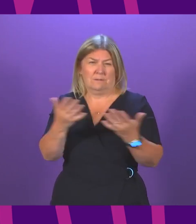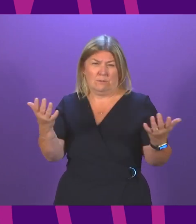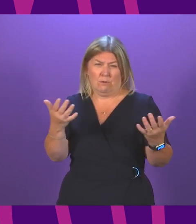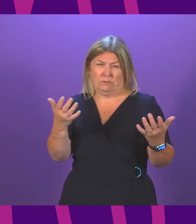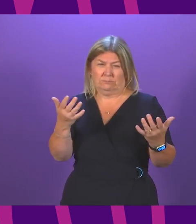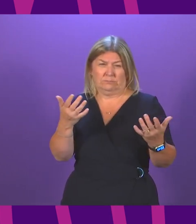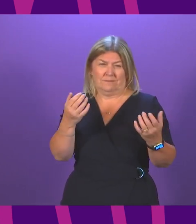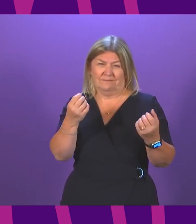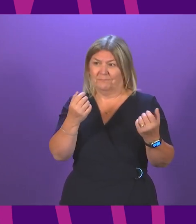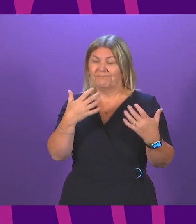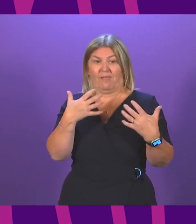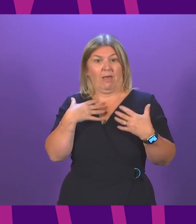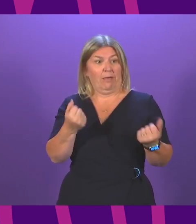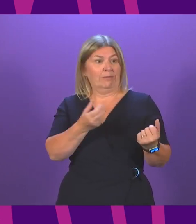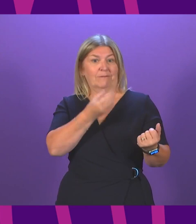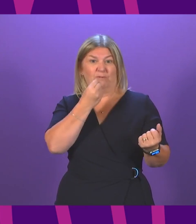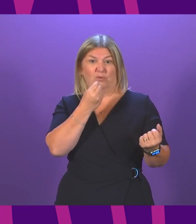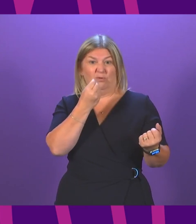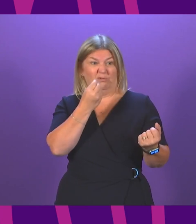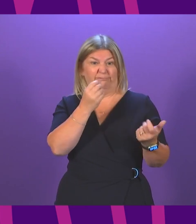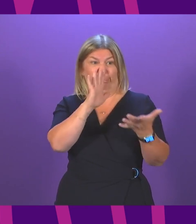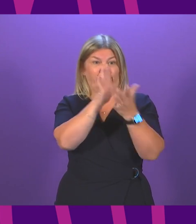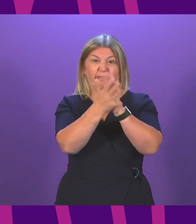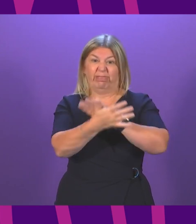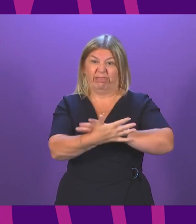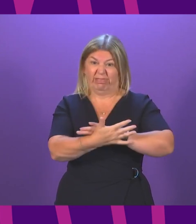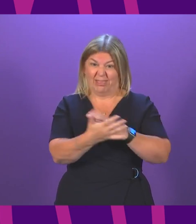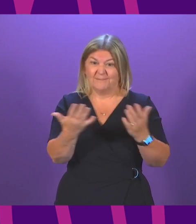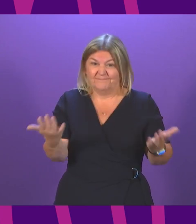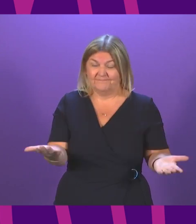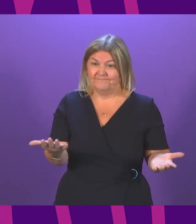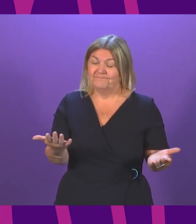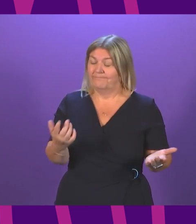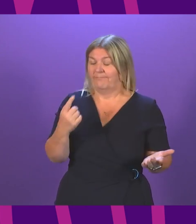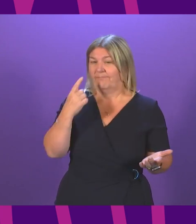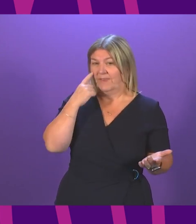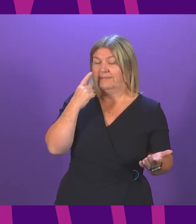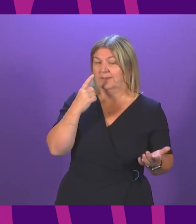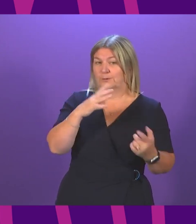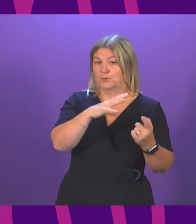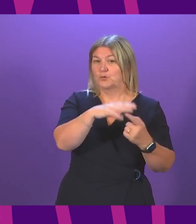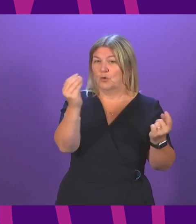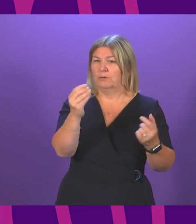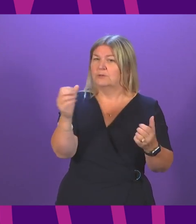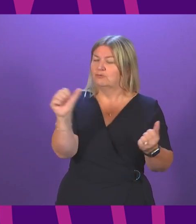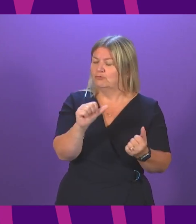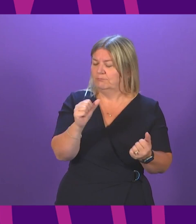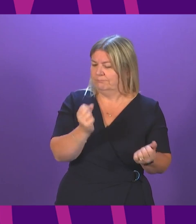for this whole sorry situation, the Tories should frankly be hanging their heads in shame.